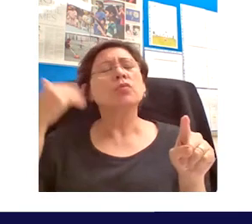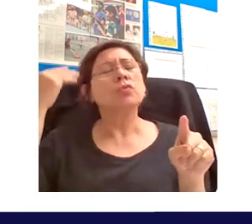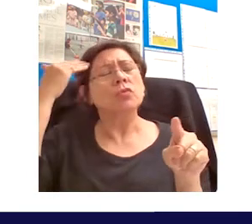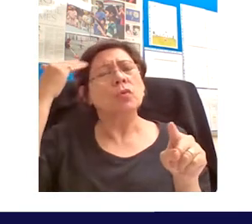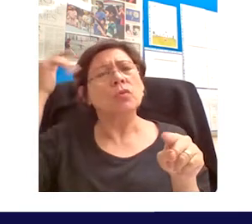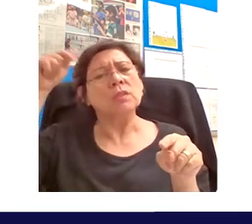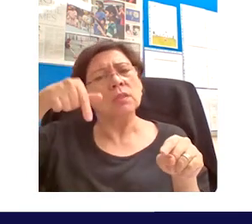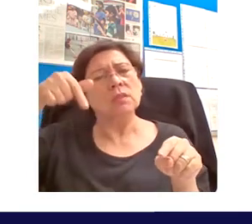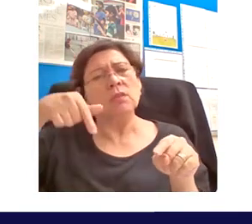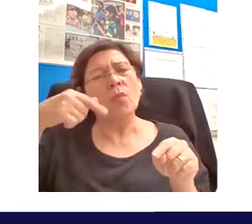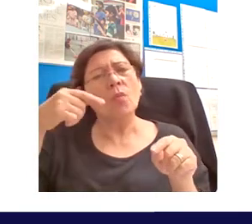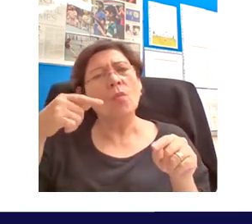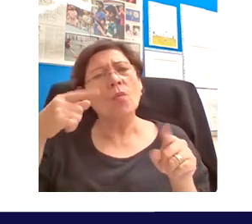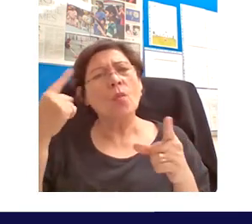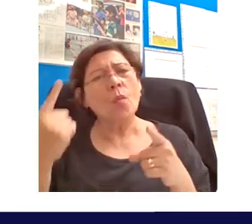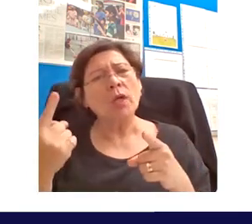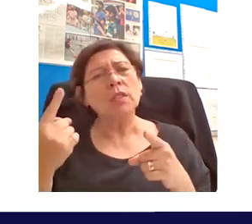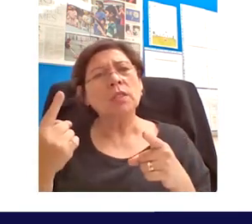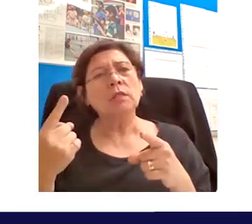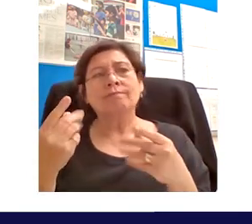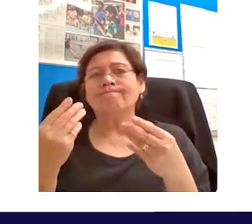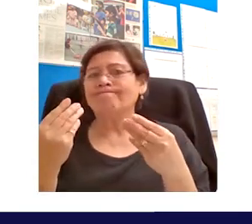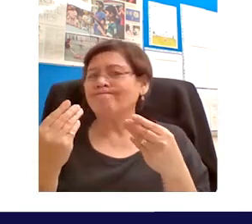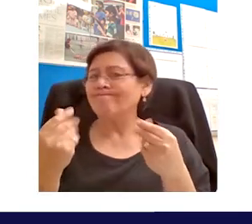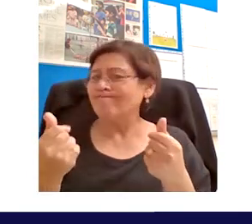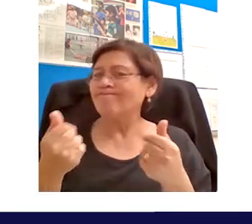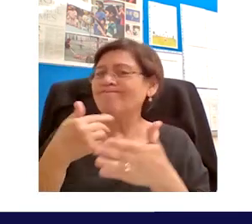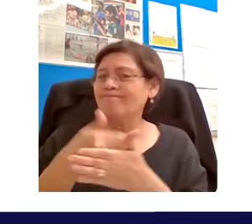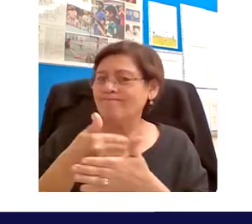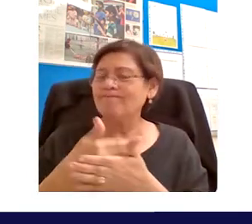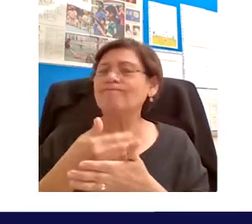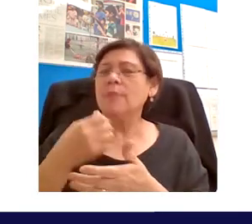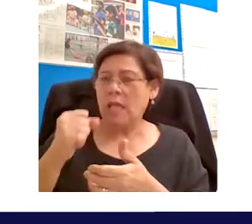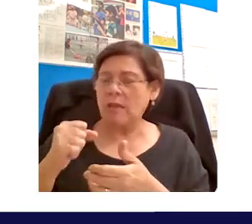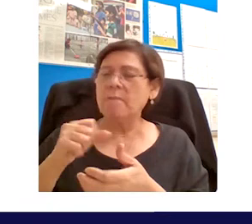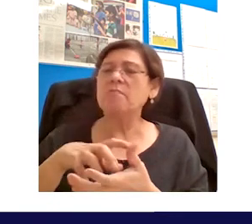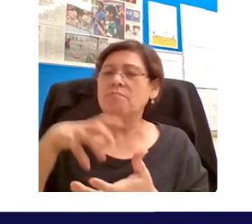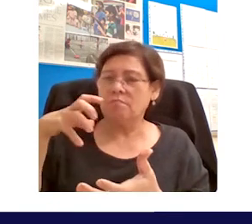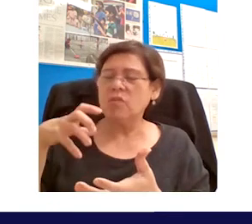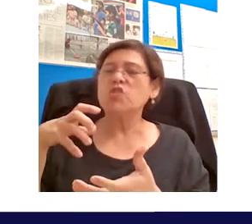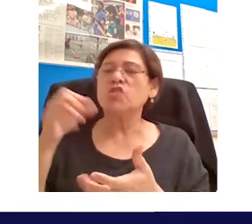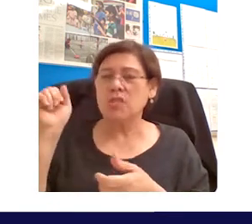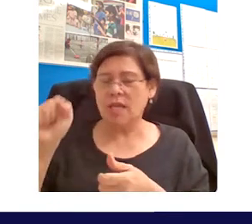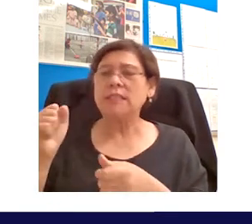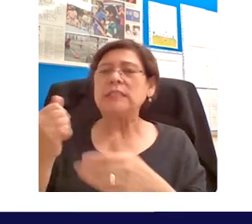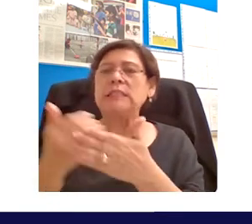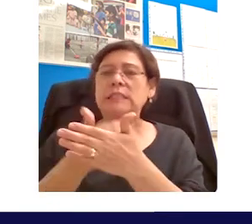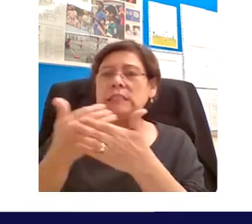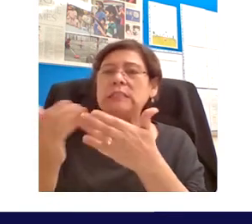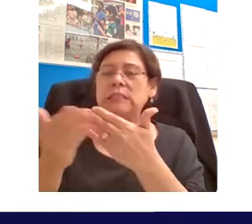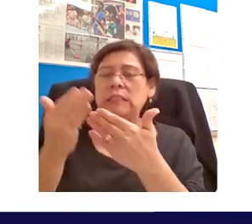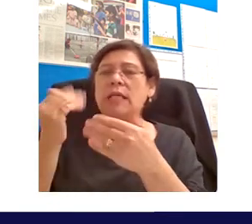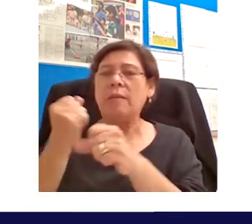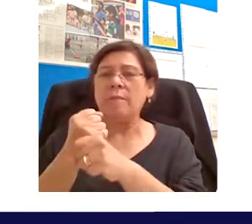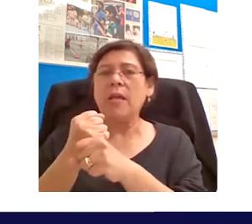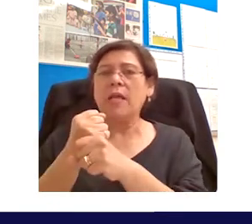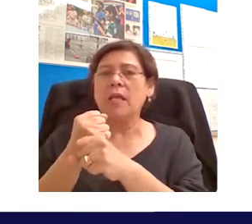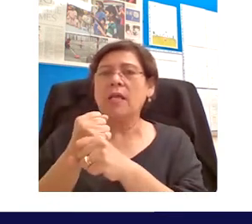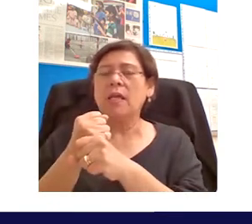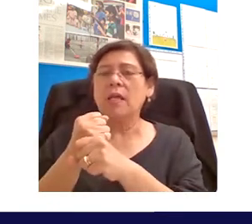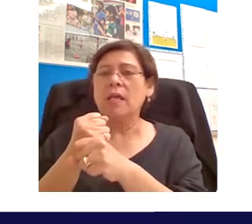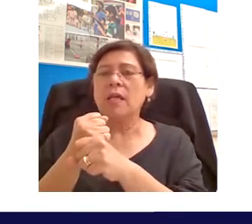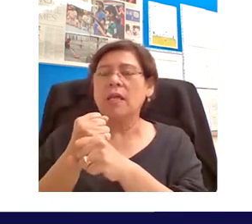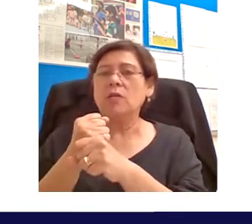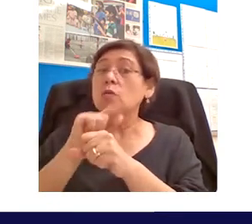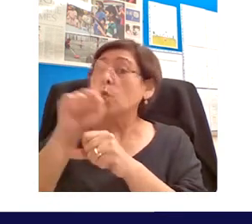the most lucrative profitable uh growth industries you know in the world at the moment so so so the